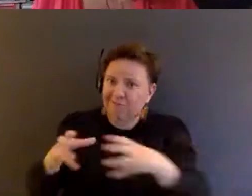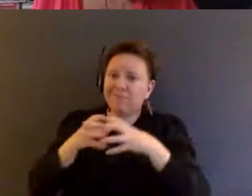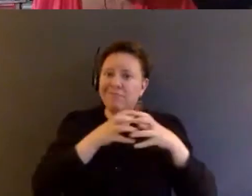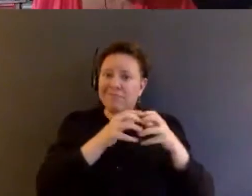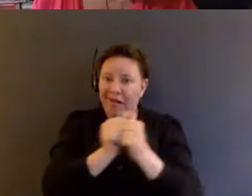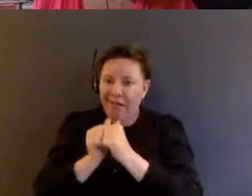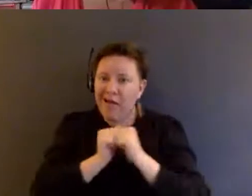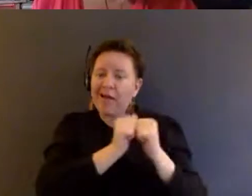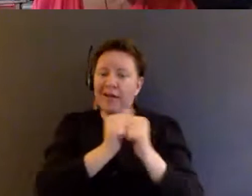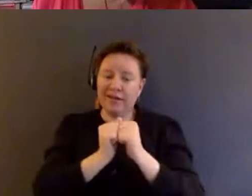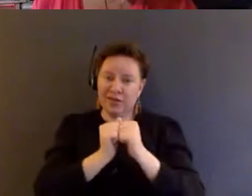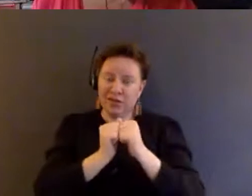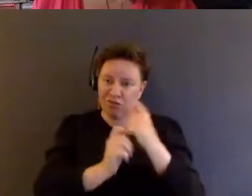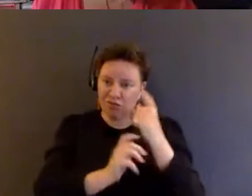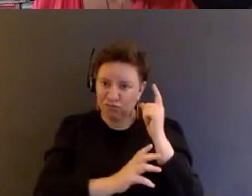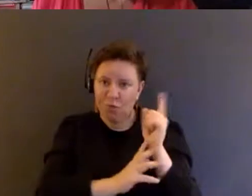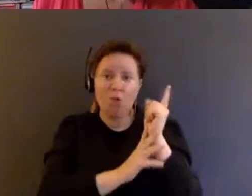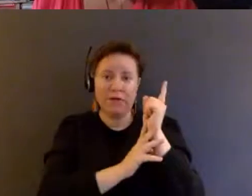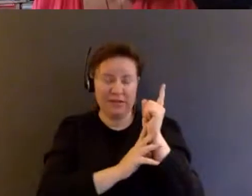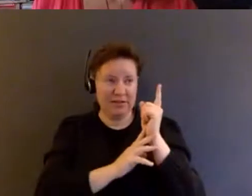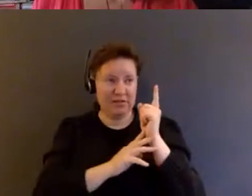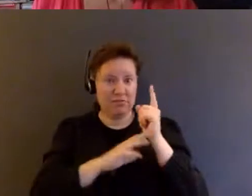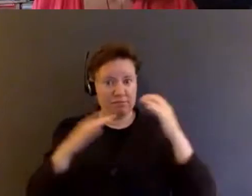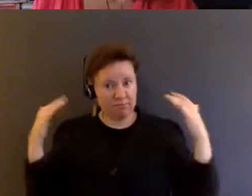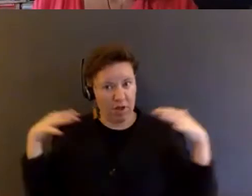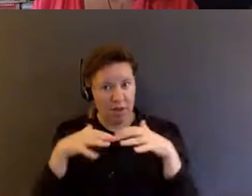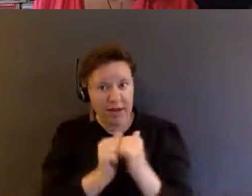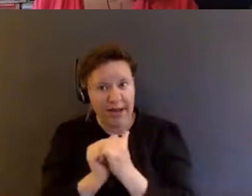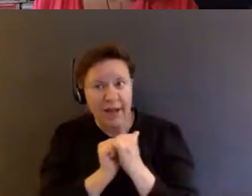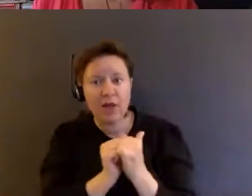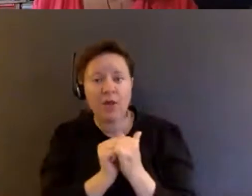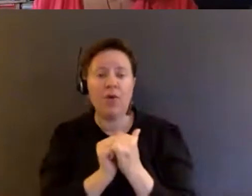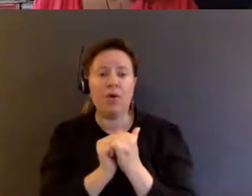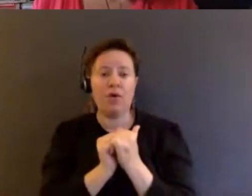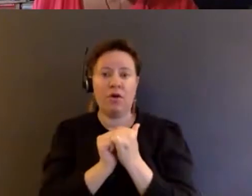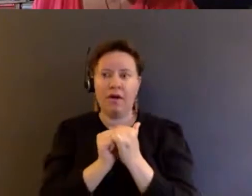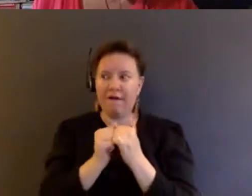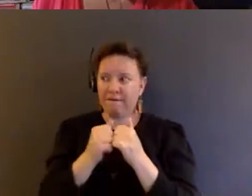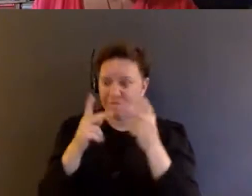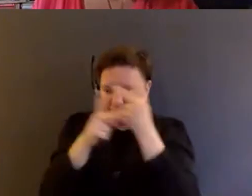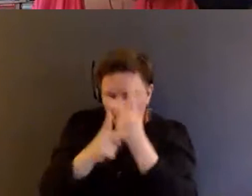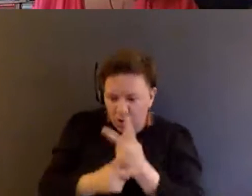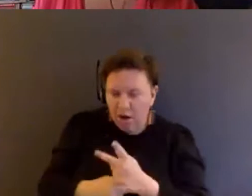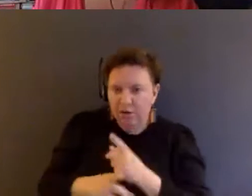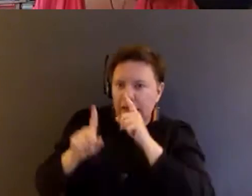are community moments in which we come together and get to answer these questions.